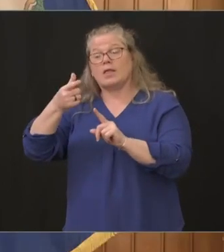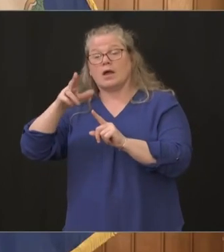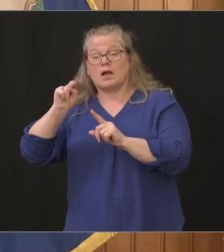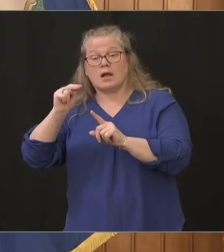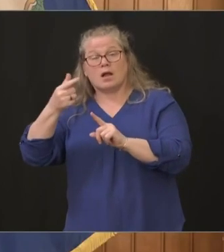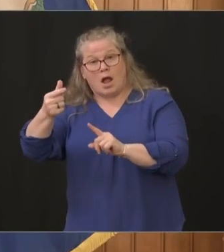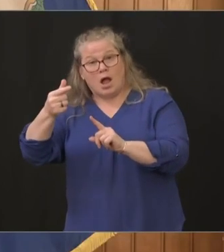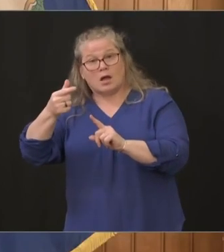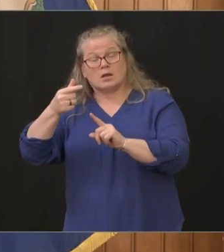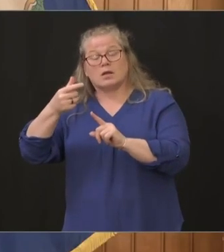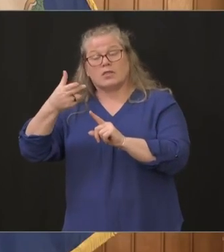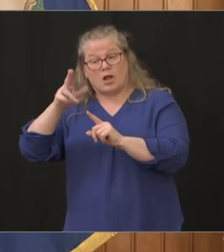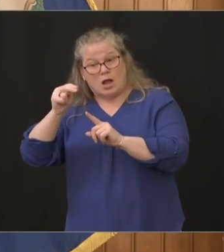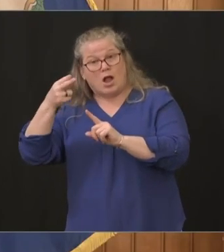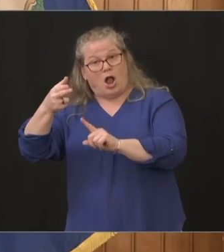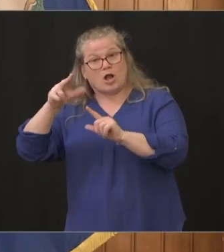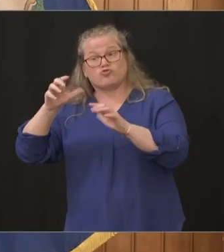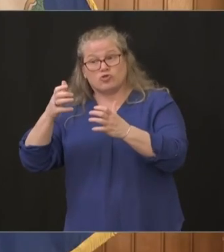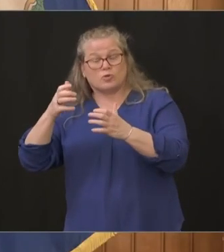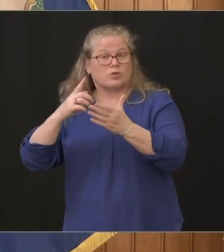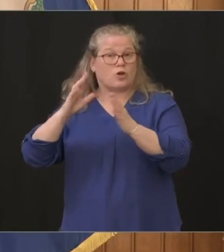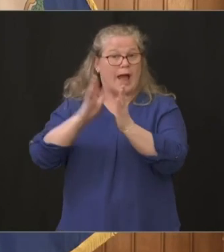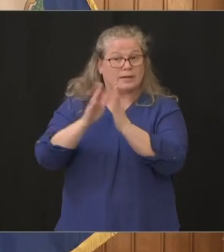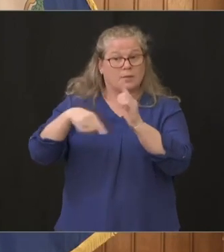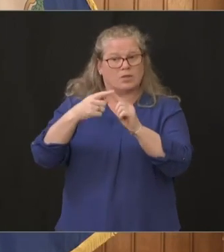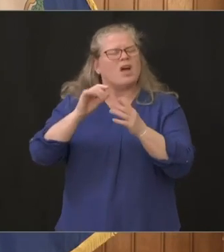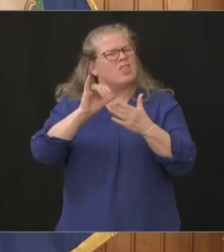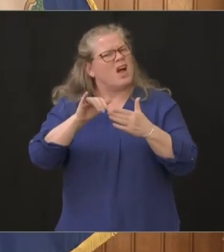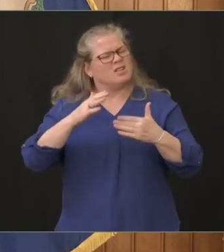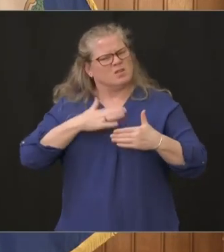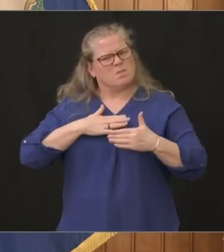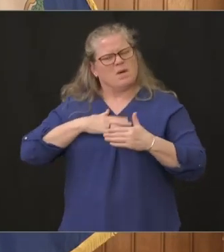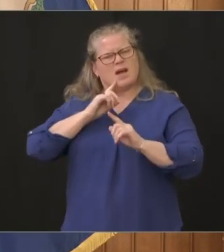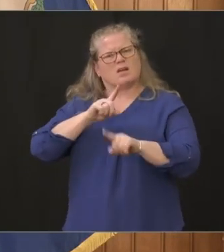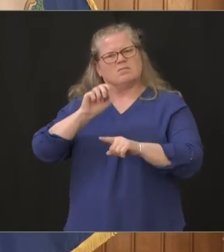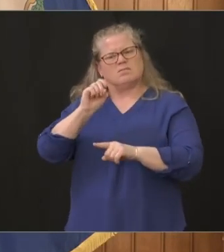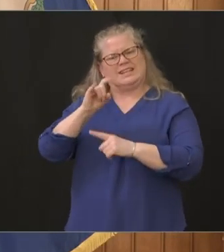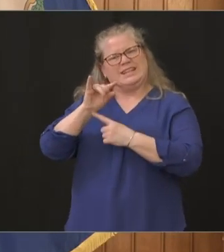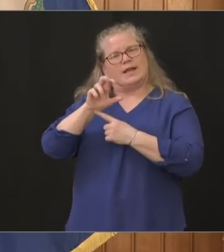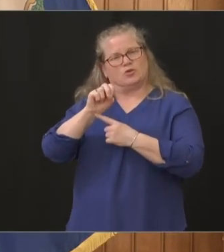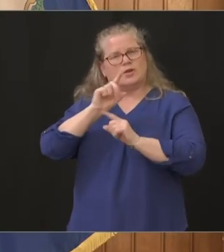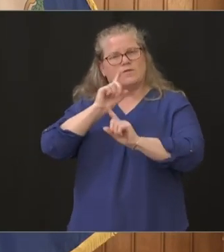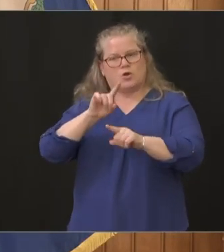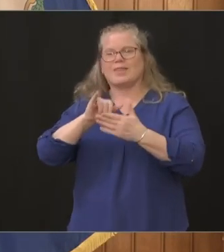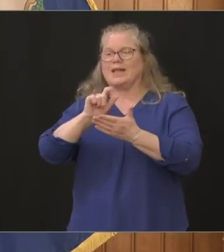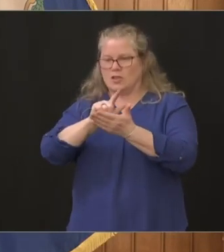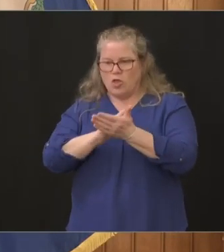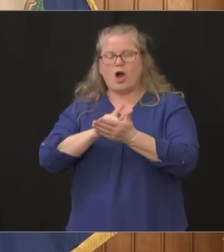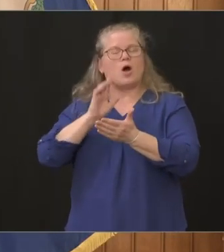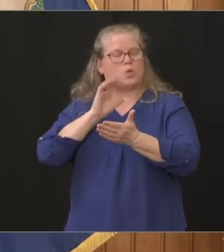order that's the law we're going to enforce that and uh we're taking notes on what you just told us